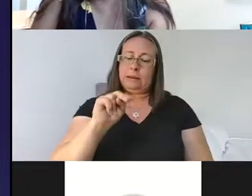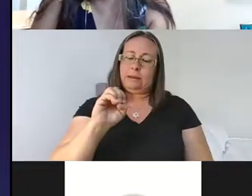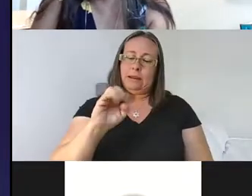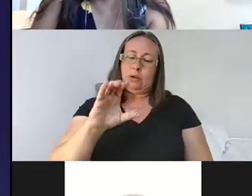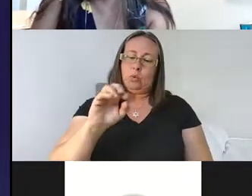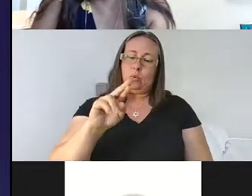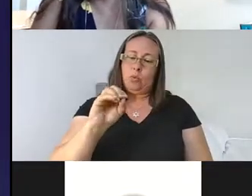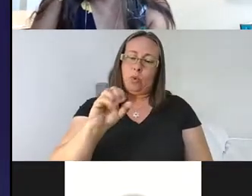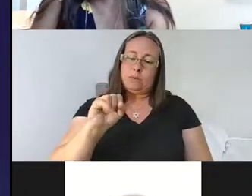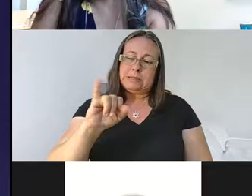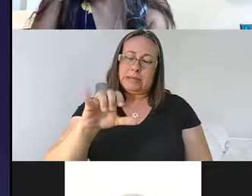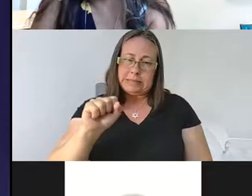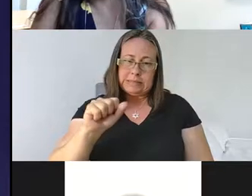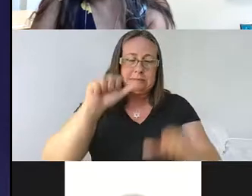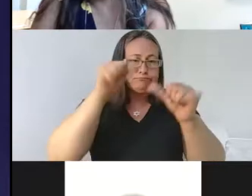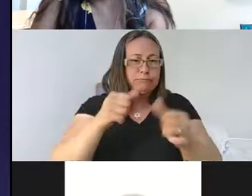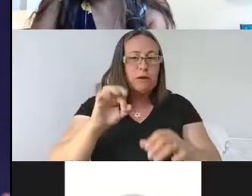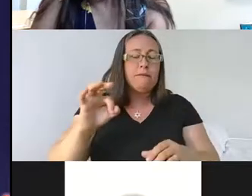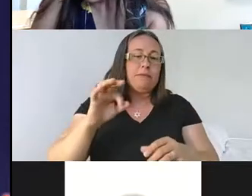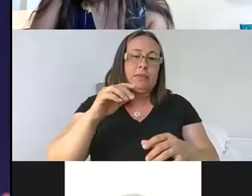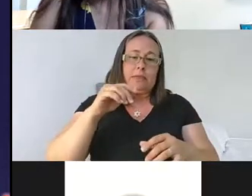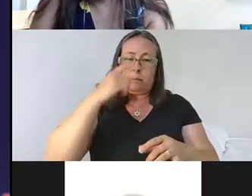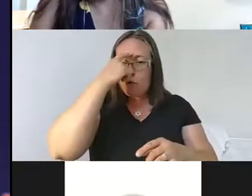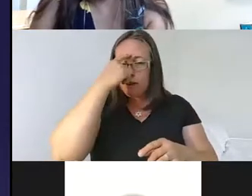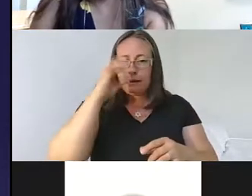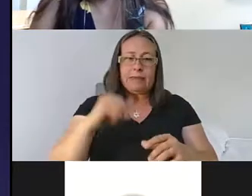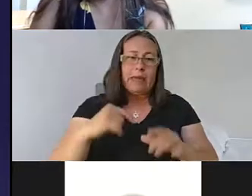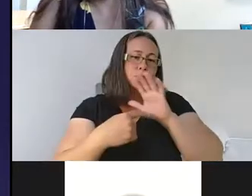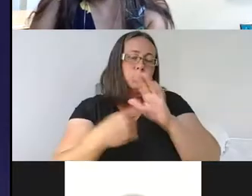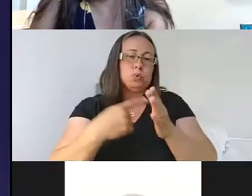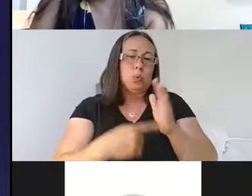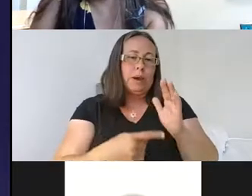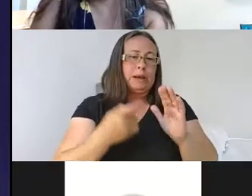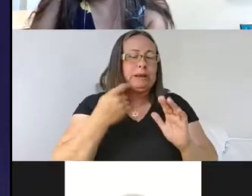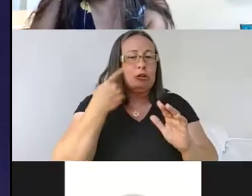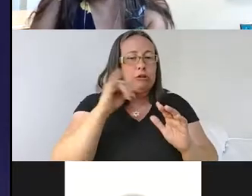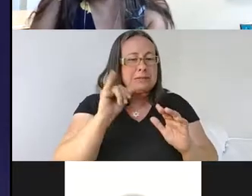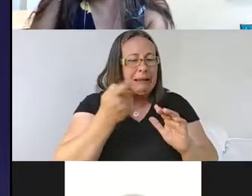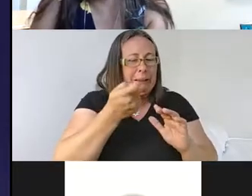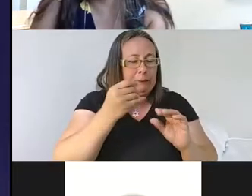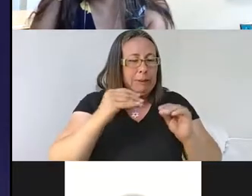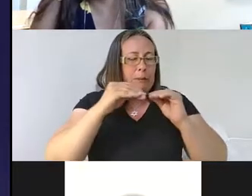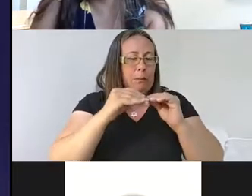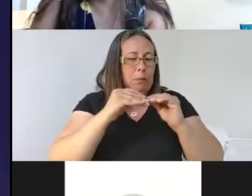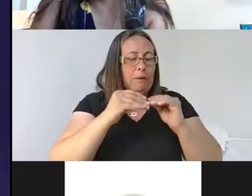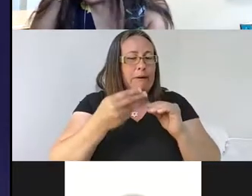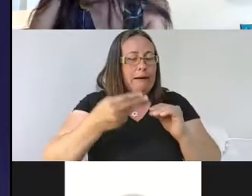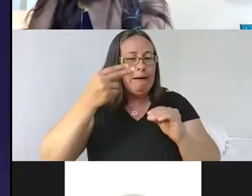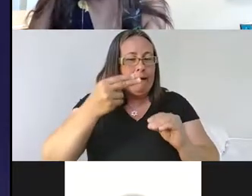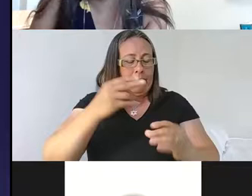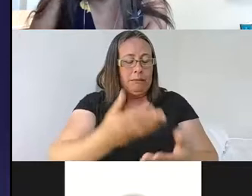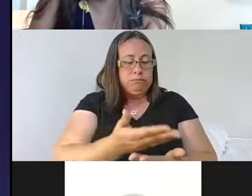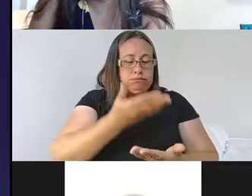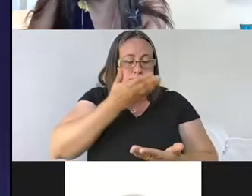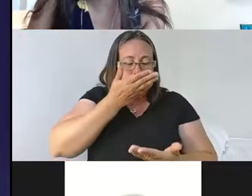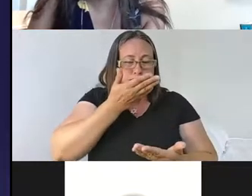Um, and this is just showing a little bit of what this, what that looks like at a little higher resolution, um, in some of the areas kind of surrounding this, this complete